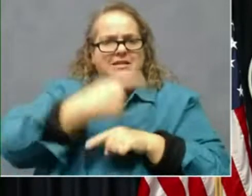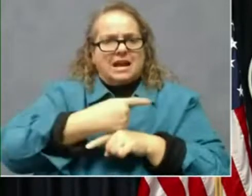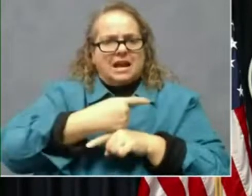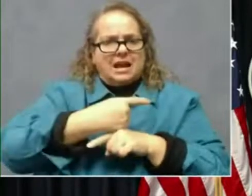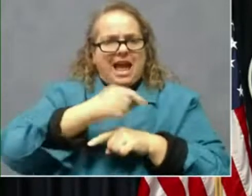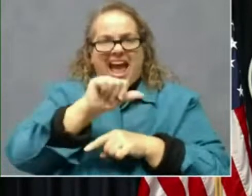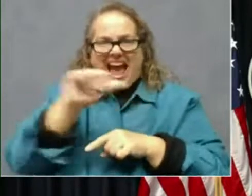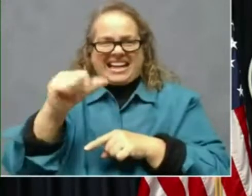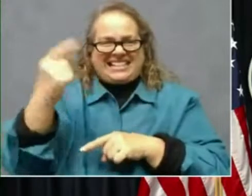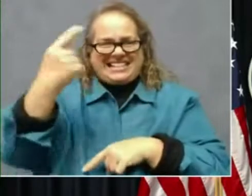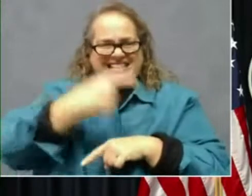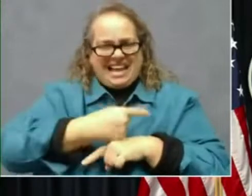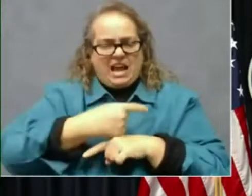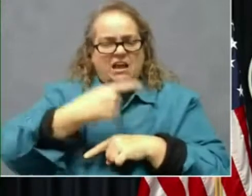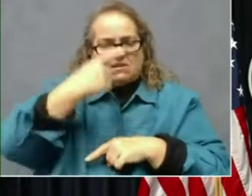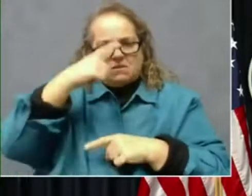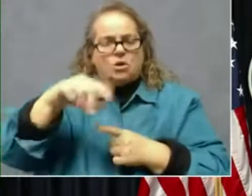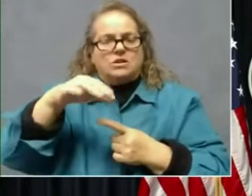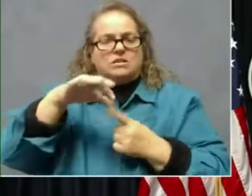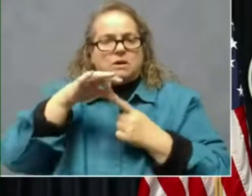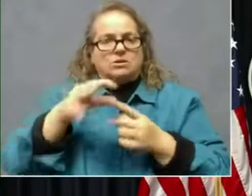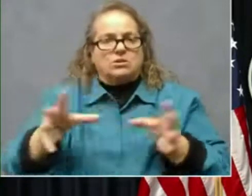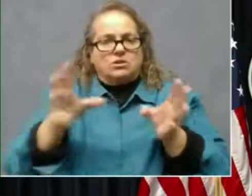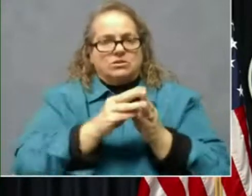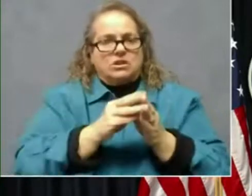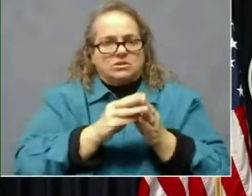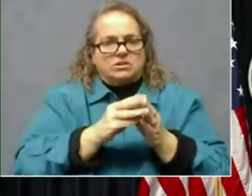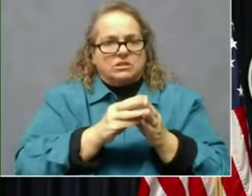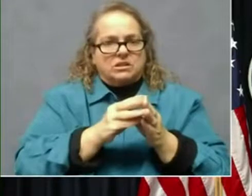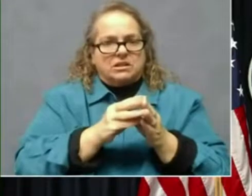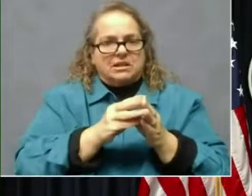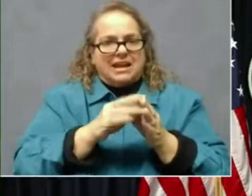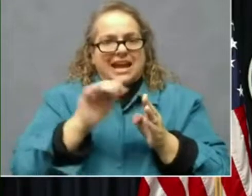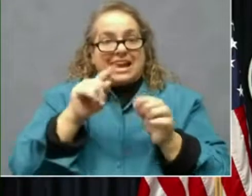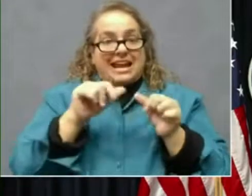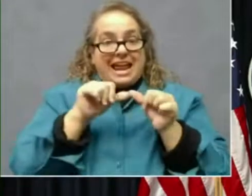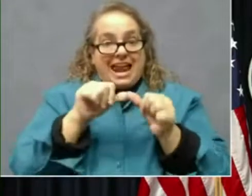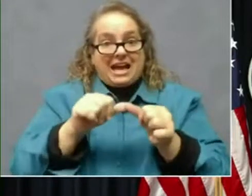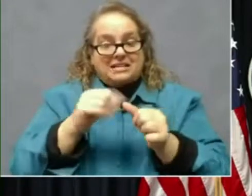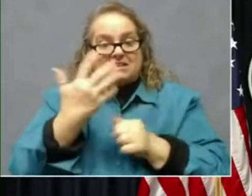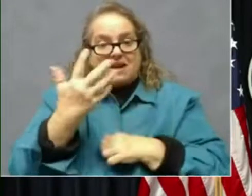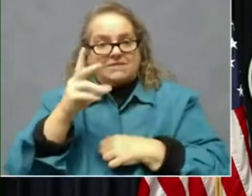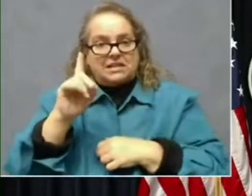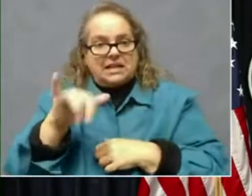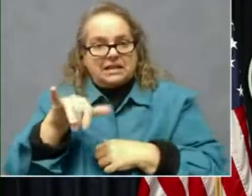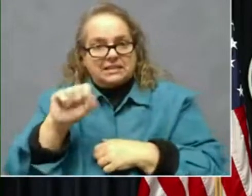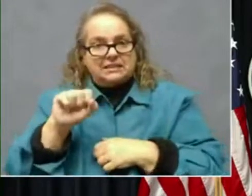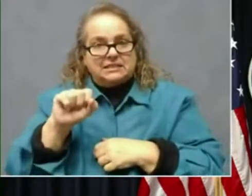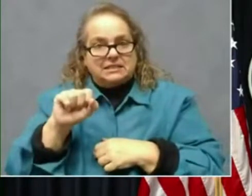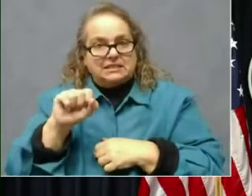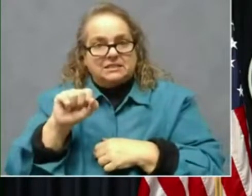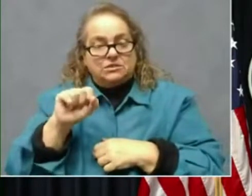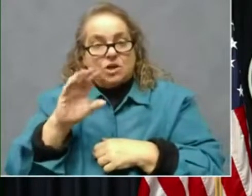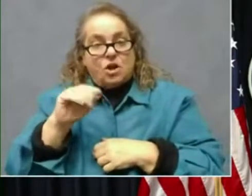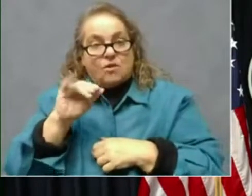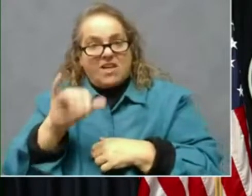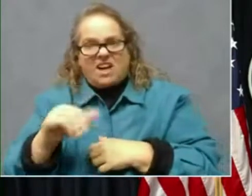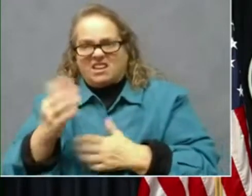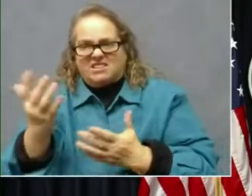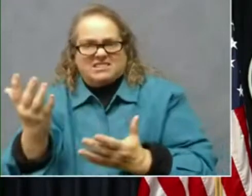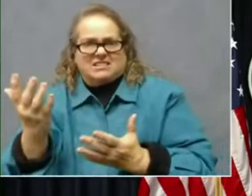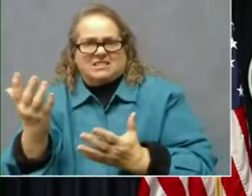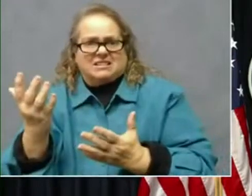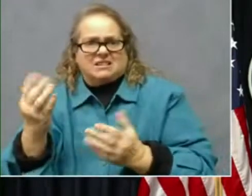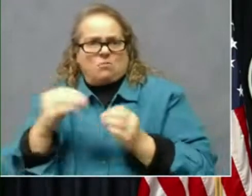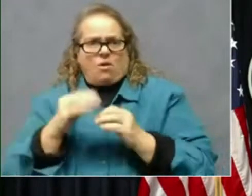for a special session or a special session. It lasts five days. So that's what more than 300